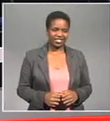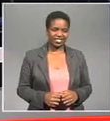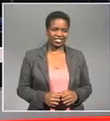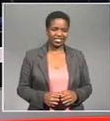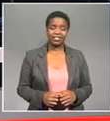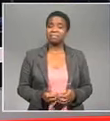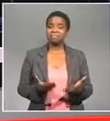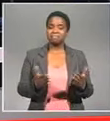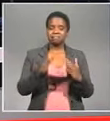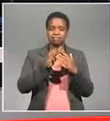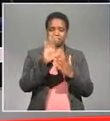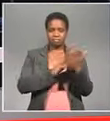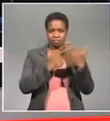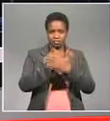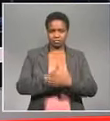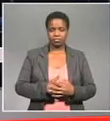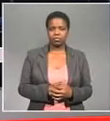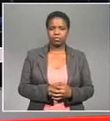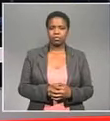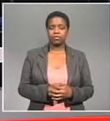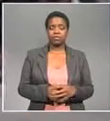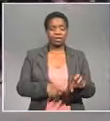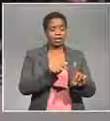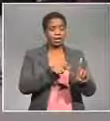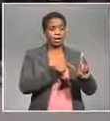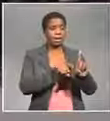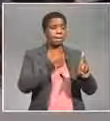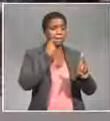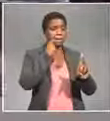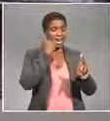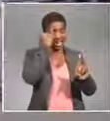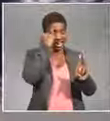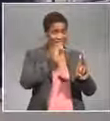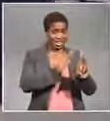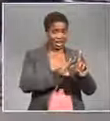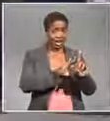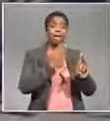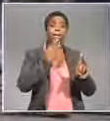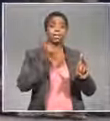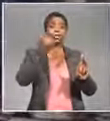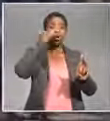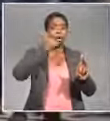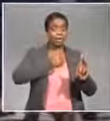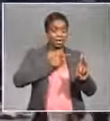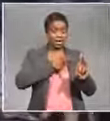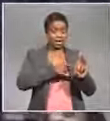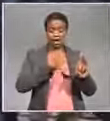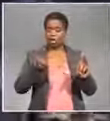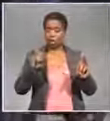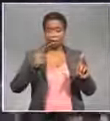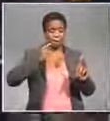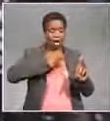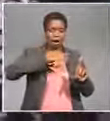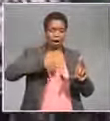And let's recap Your top story This evening Supporters of the Please call me Inventor Say he deserves billions The mobile operator